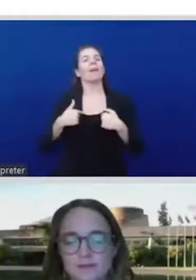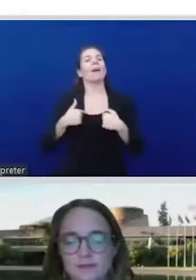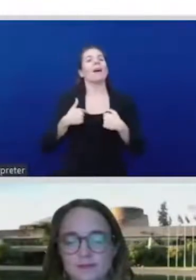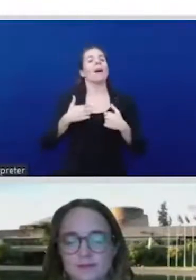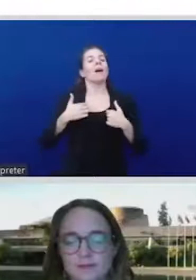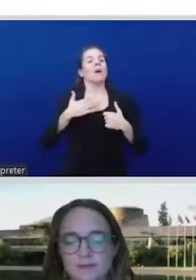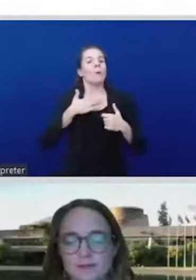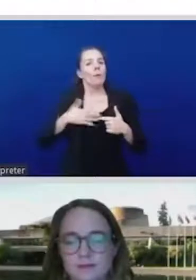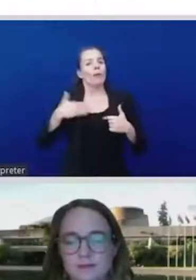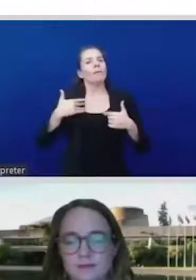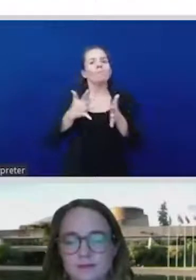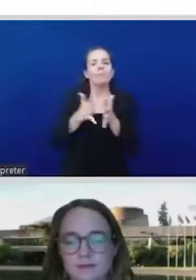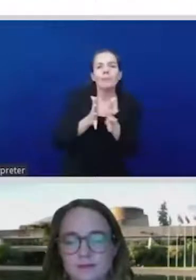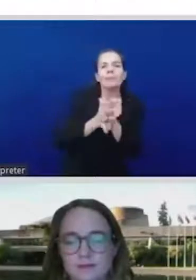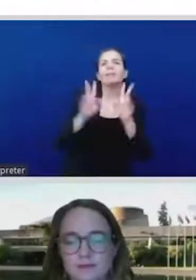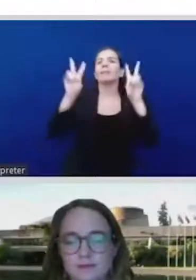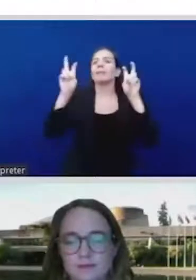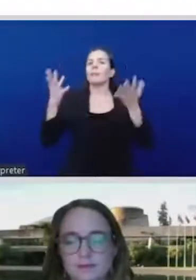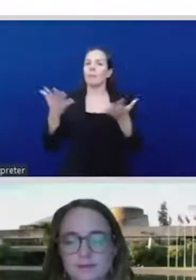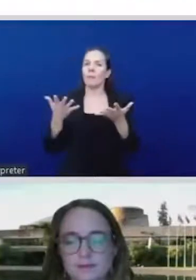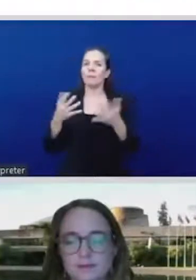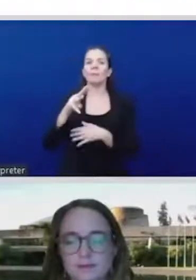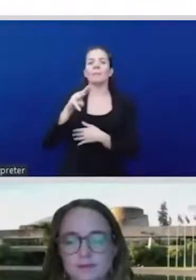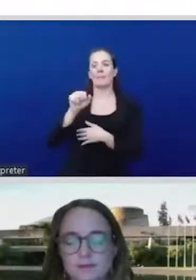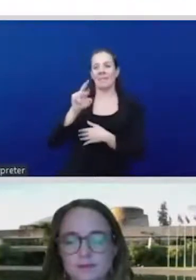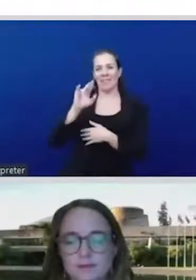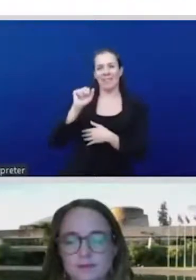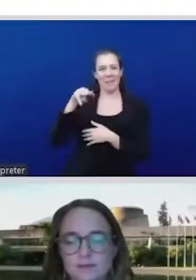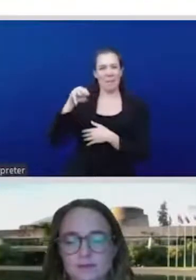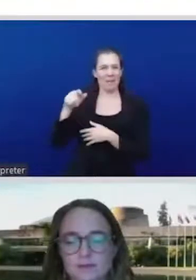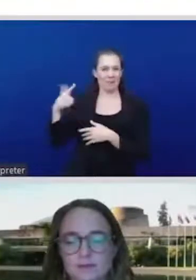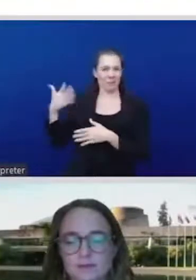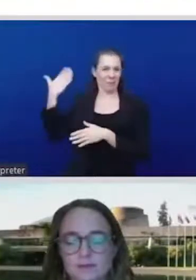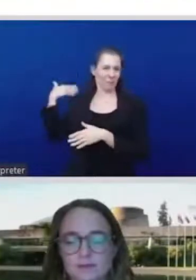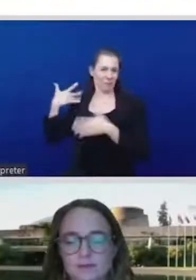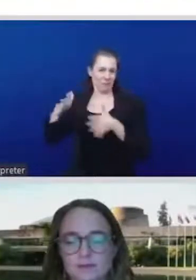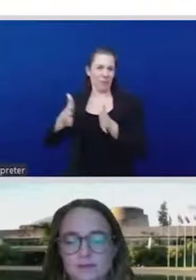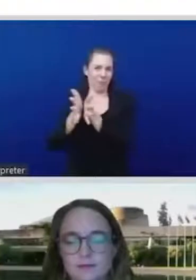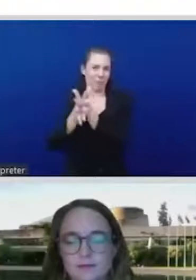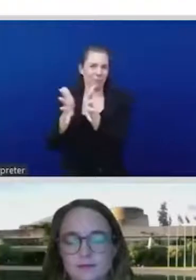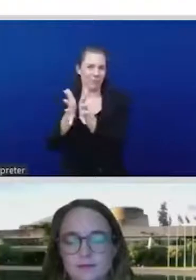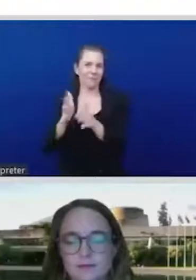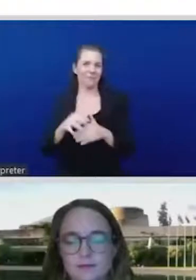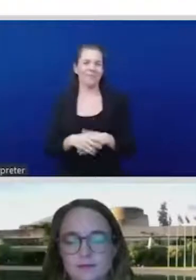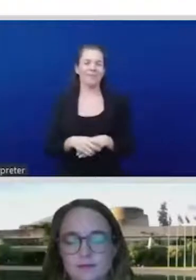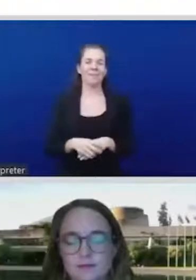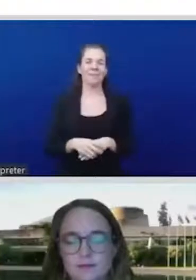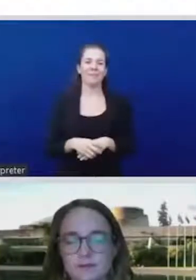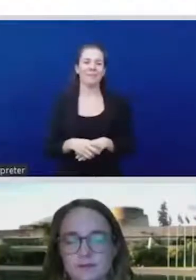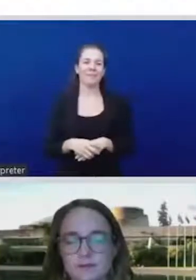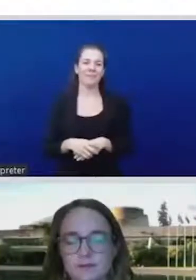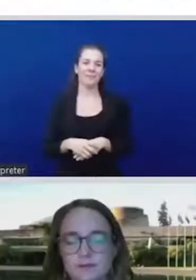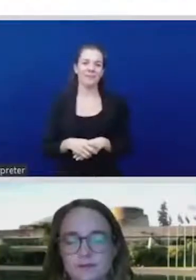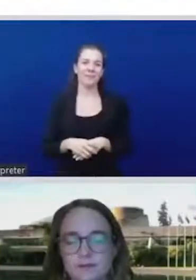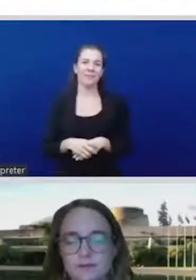startling to me is how little has changed in some ways. I mean, Mariama is absolutely right, that especially